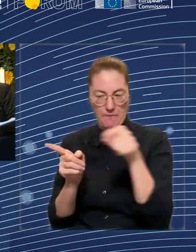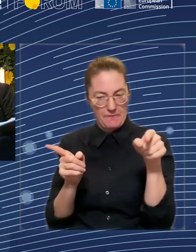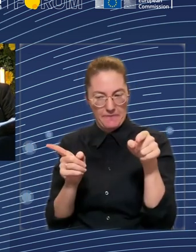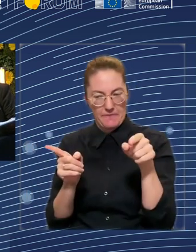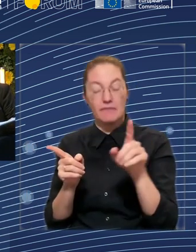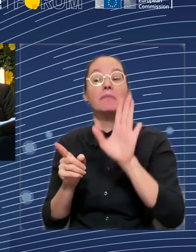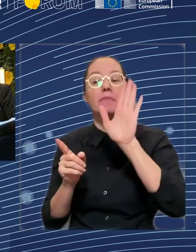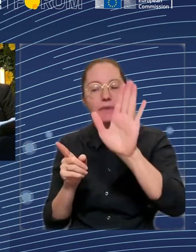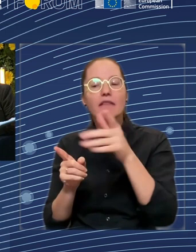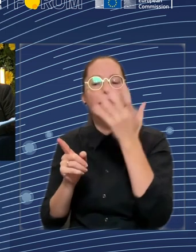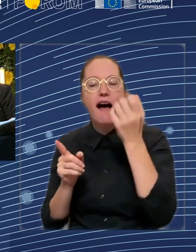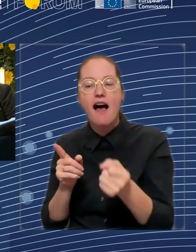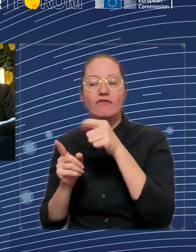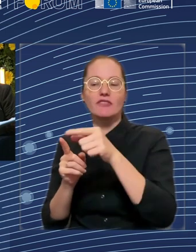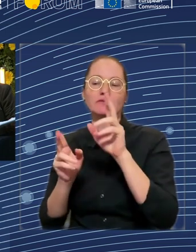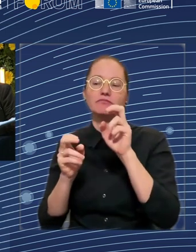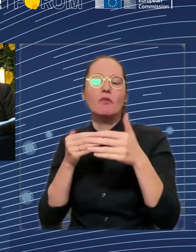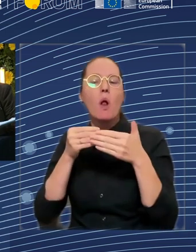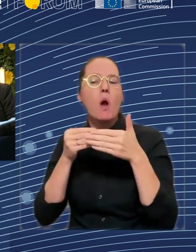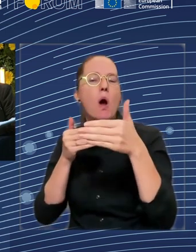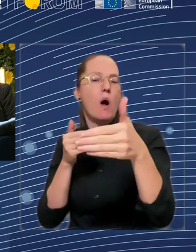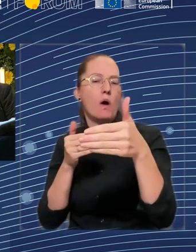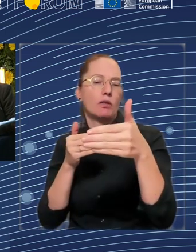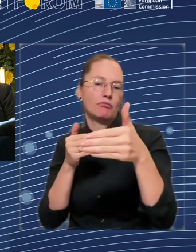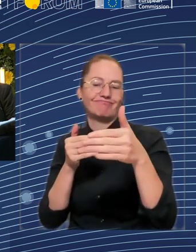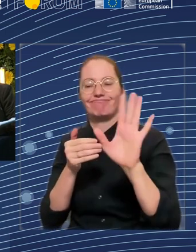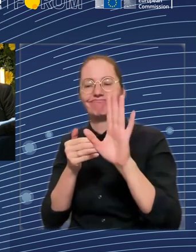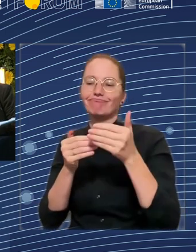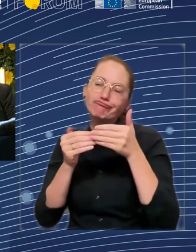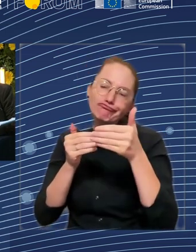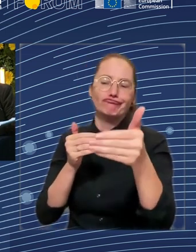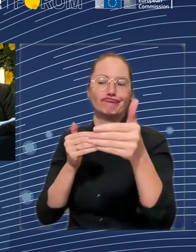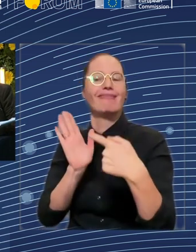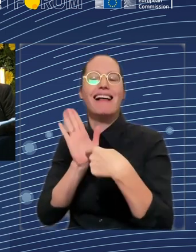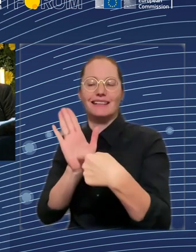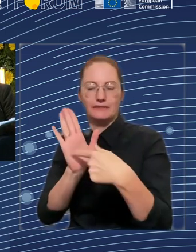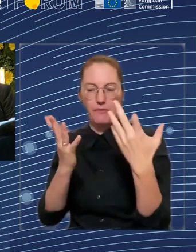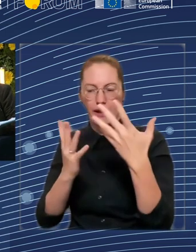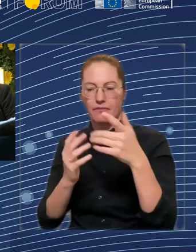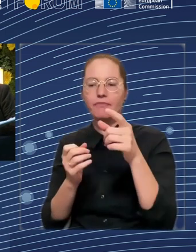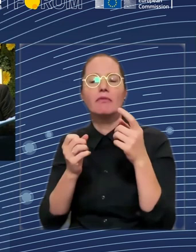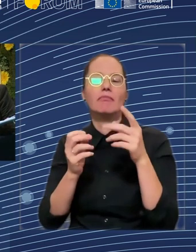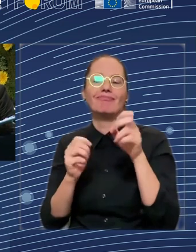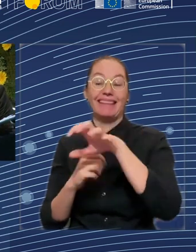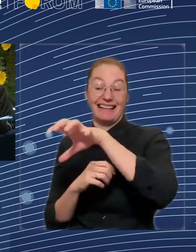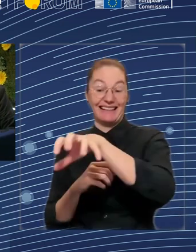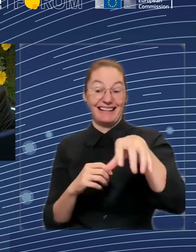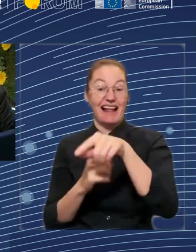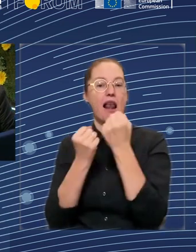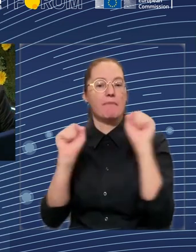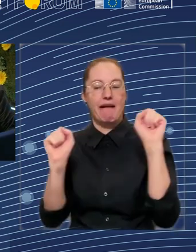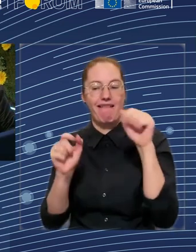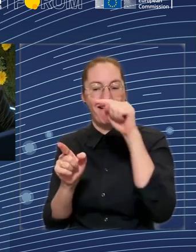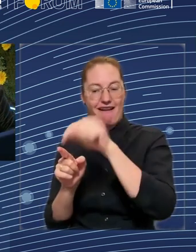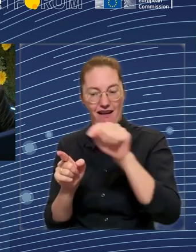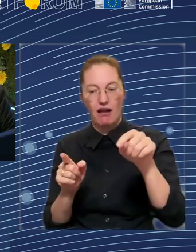little bit of a similar idea. And basically every time turns out in practice that those benefits